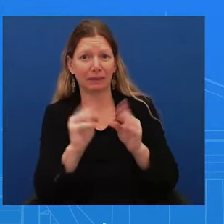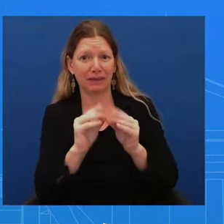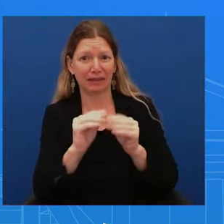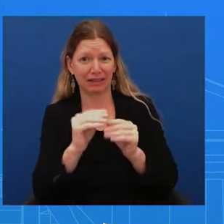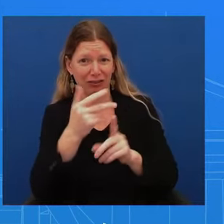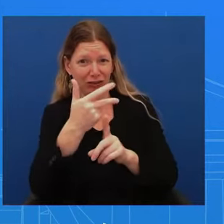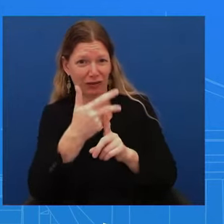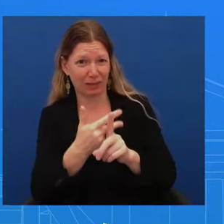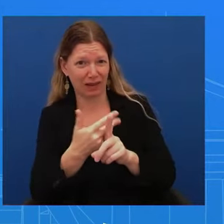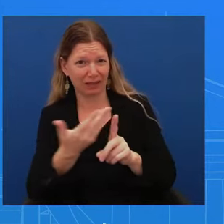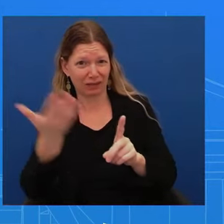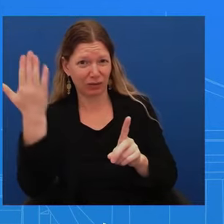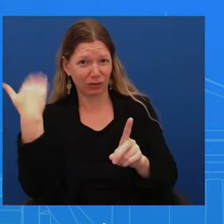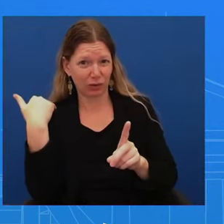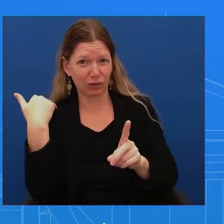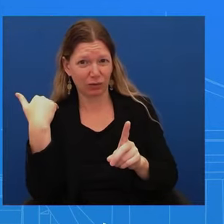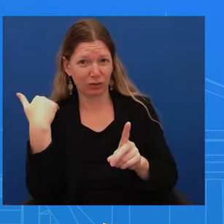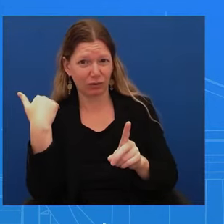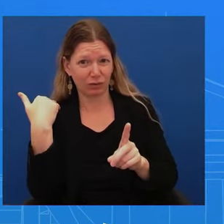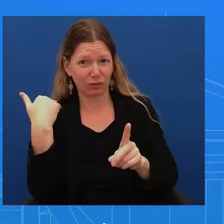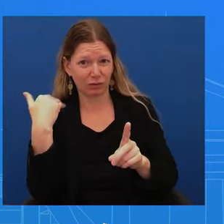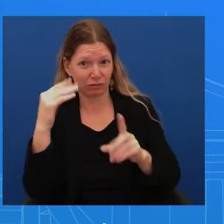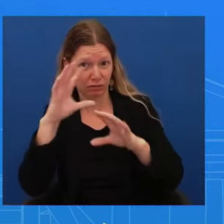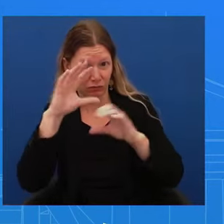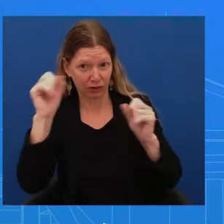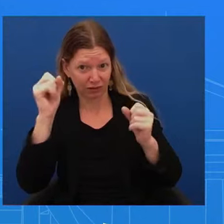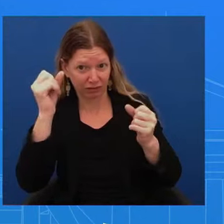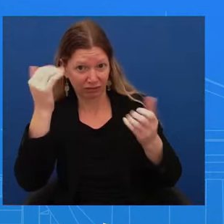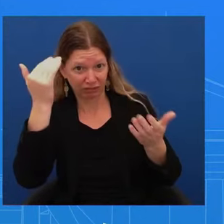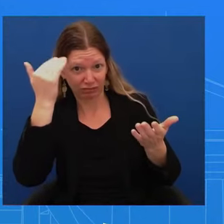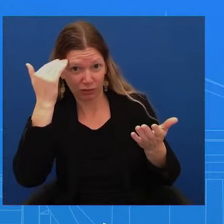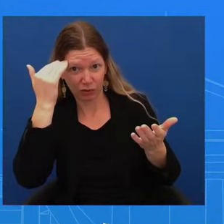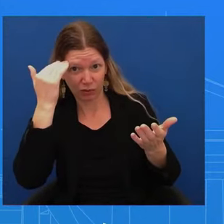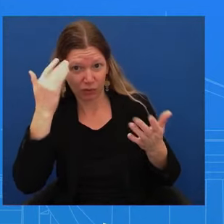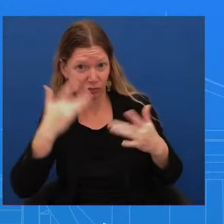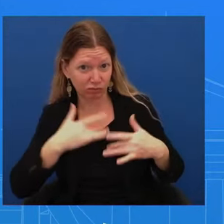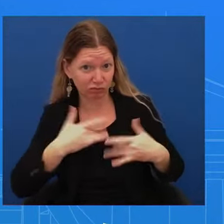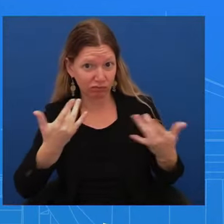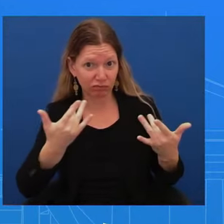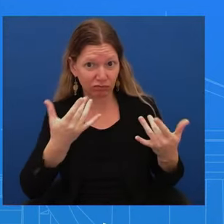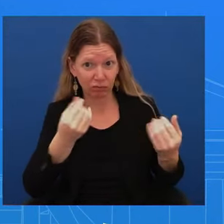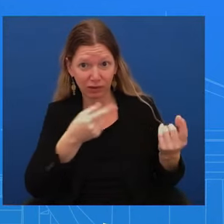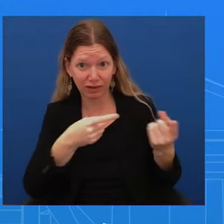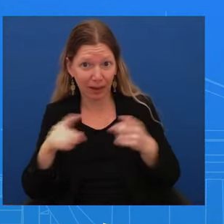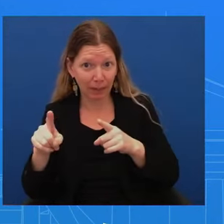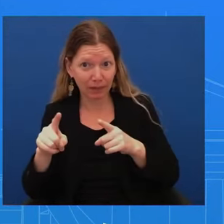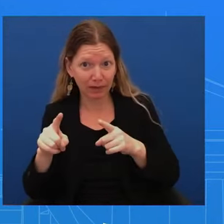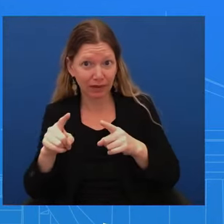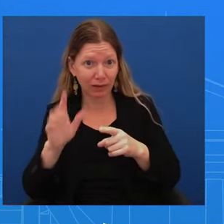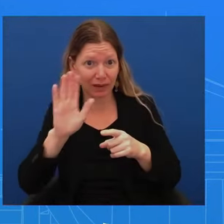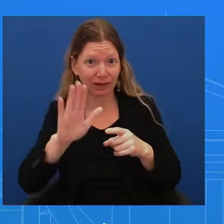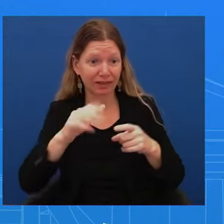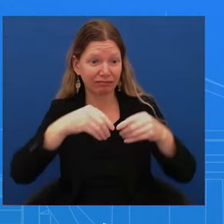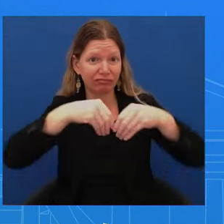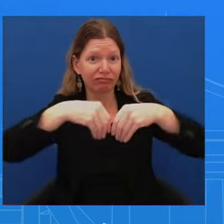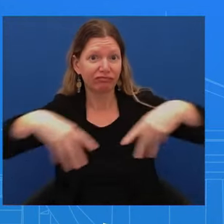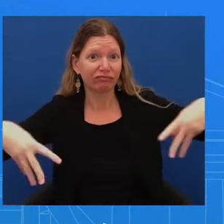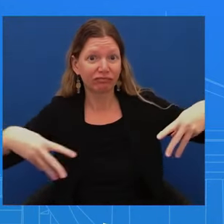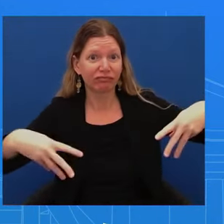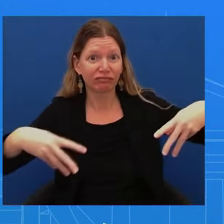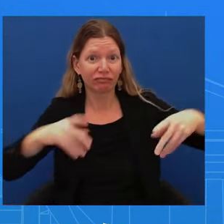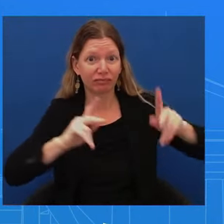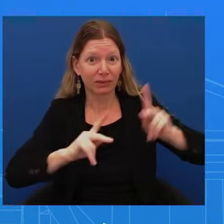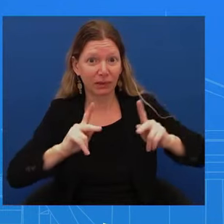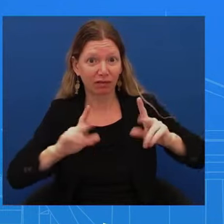and not just the president. Obviously, there are folks here, whether it's the Office of Cabinet Affairs, other folks